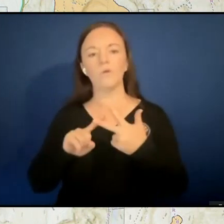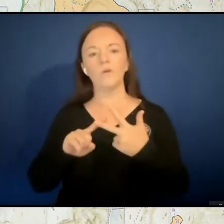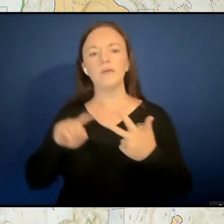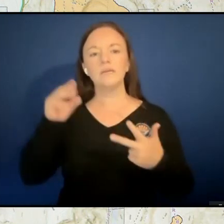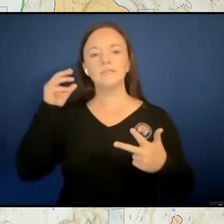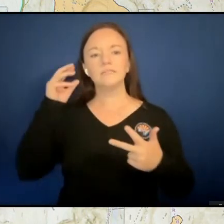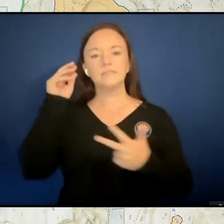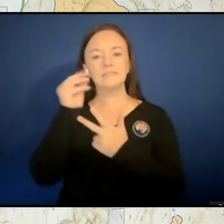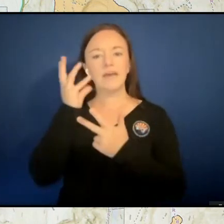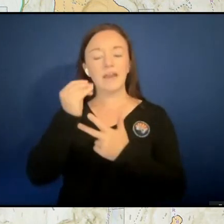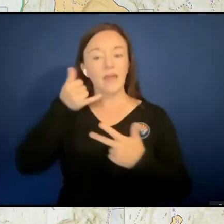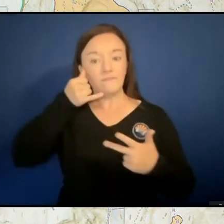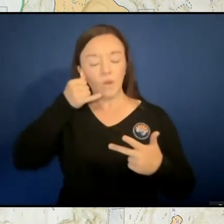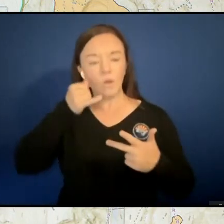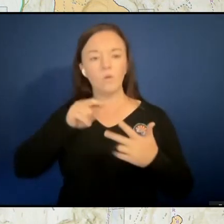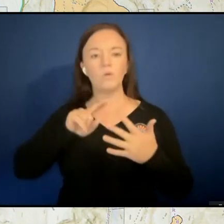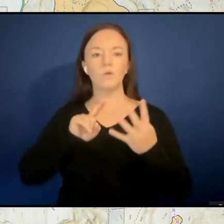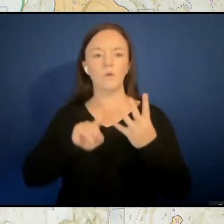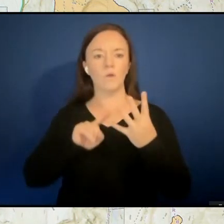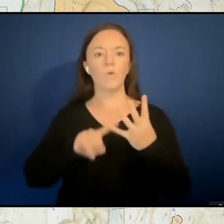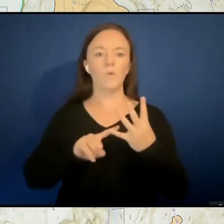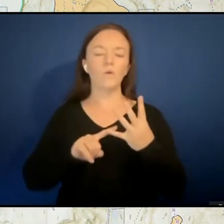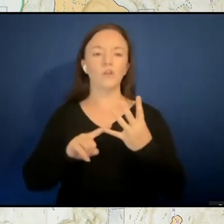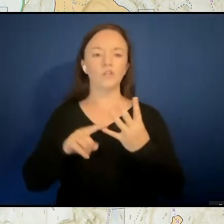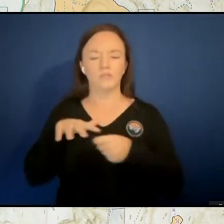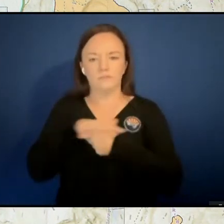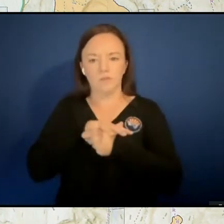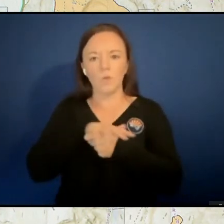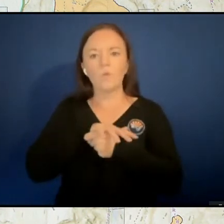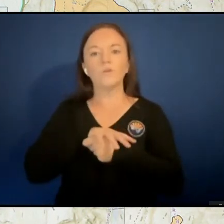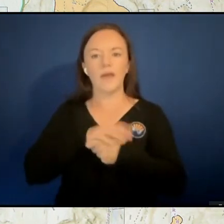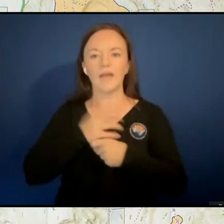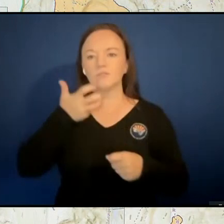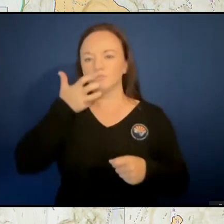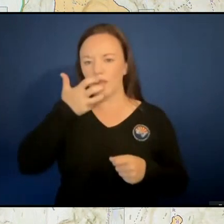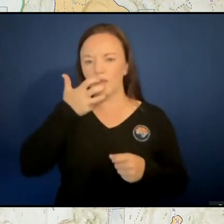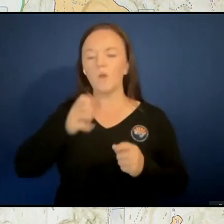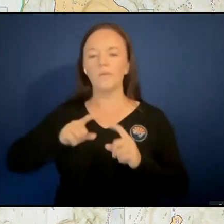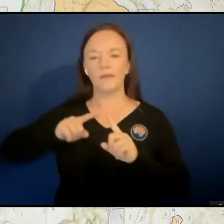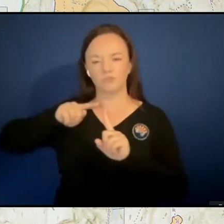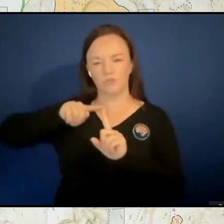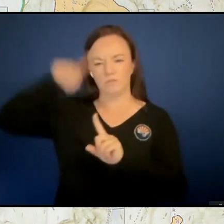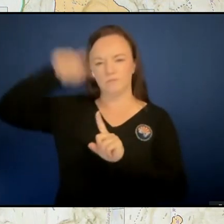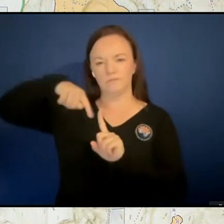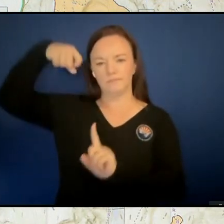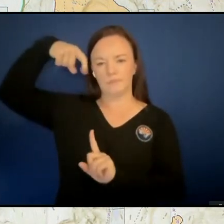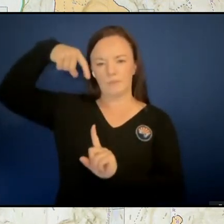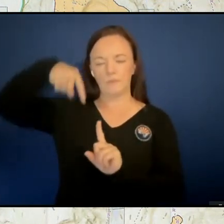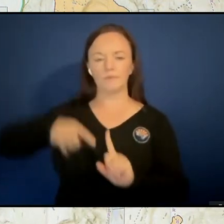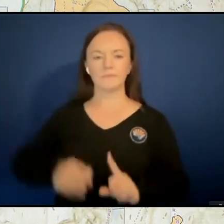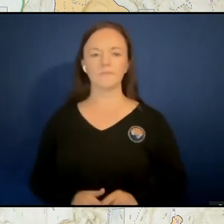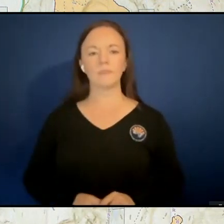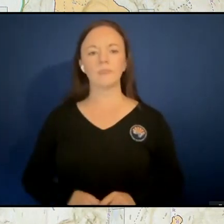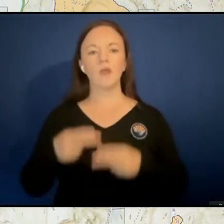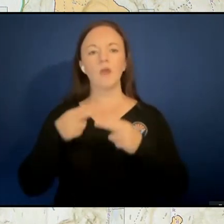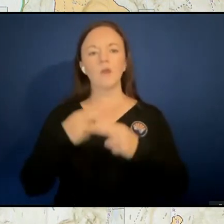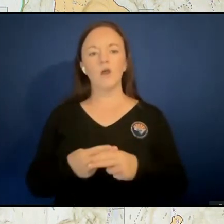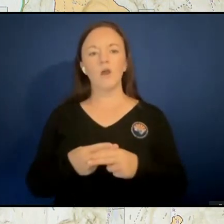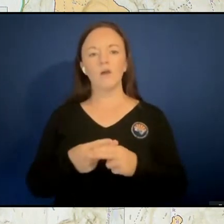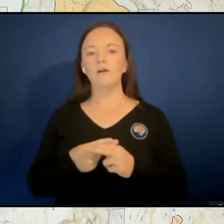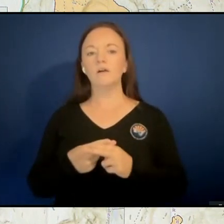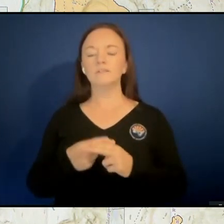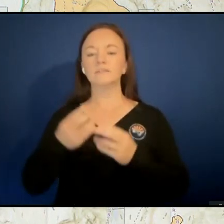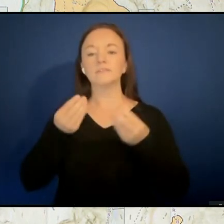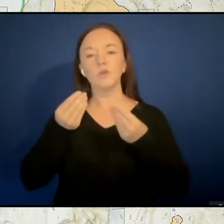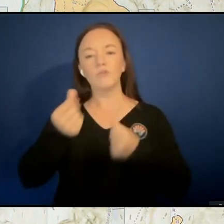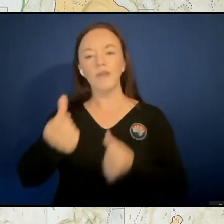channel that talks just up to any aircraft that are above them. And so what it allows for is what they call graceful degradation. Once the